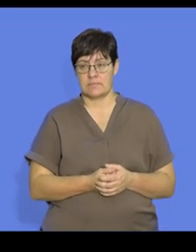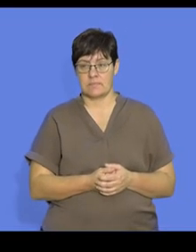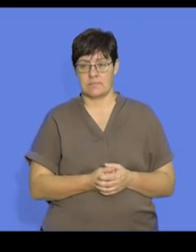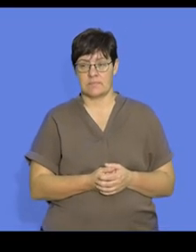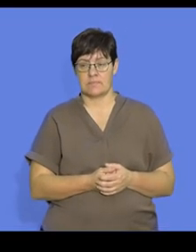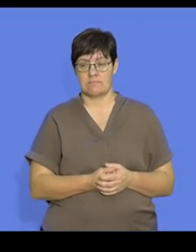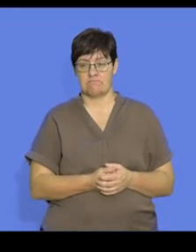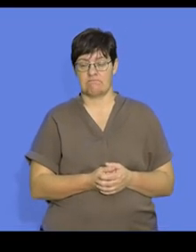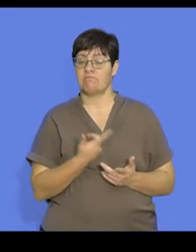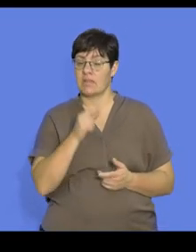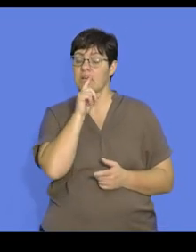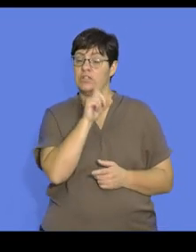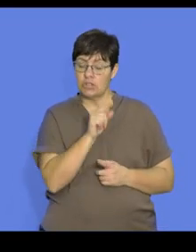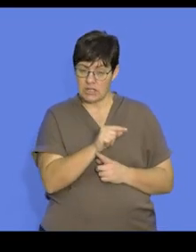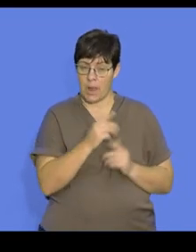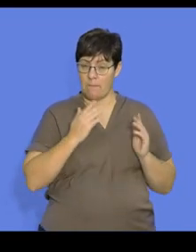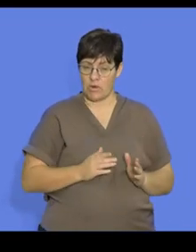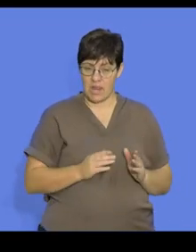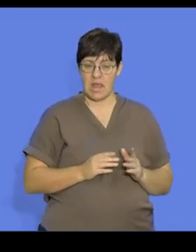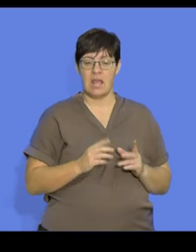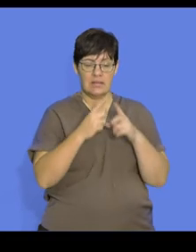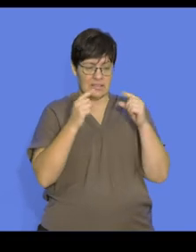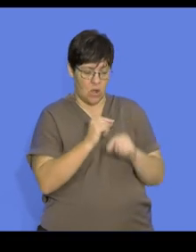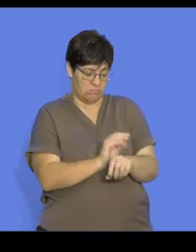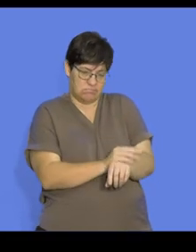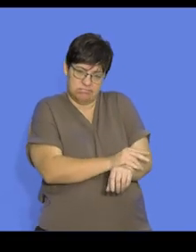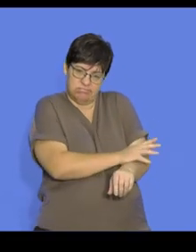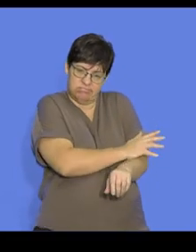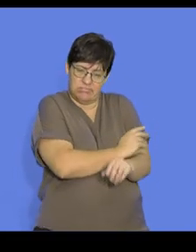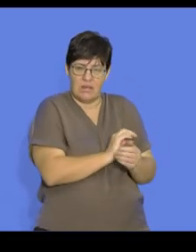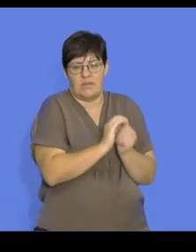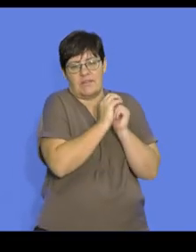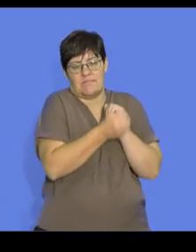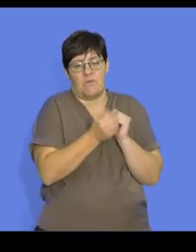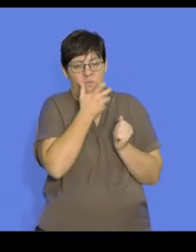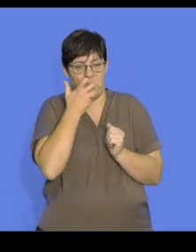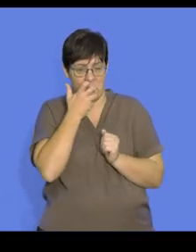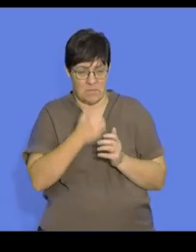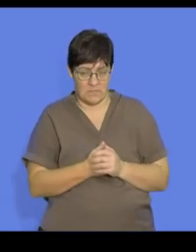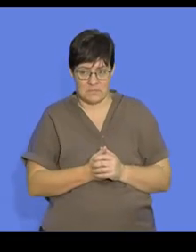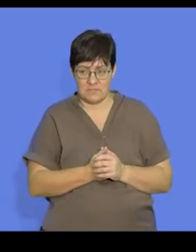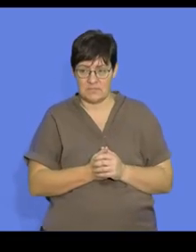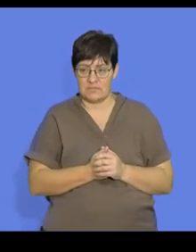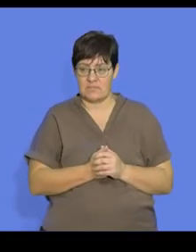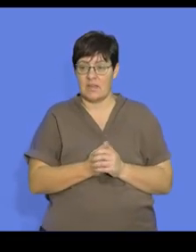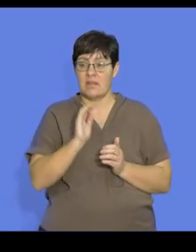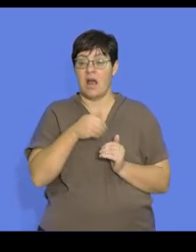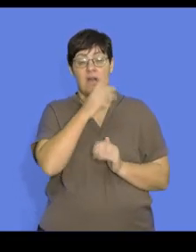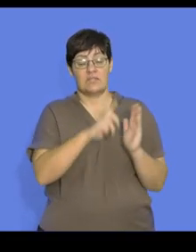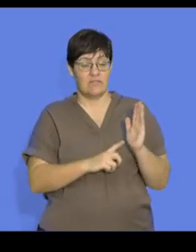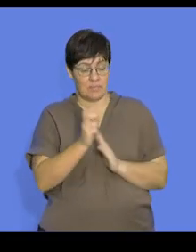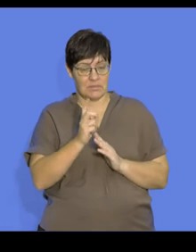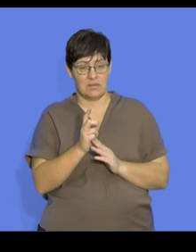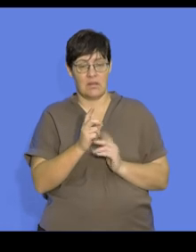Right. So you'll find that the chickens' bodies are covered with downy feathers, and these are the feathers that keep them warm, and soon after